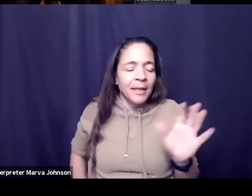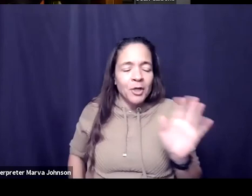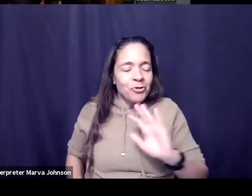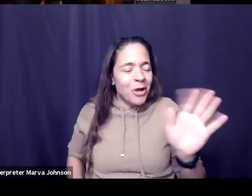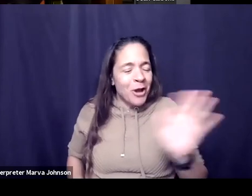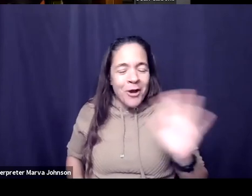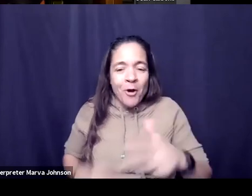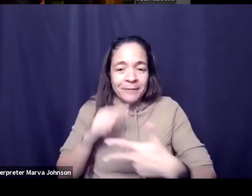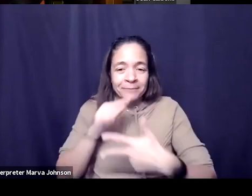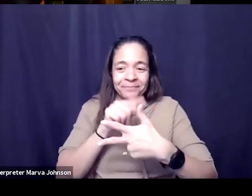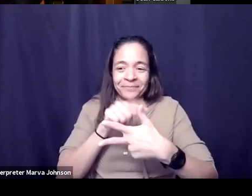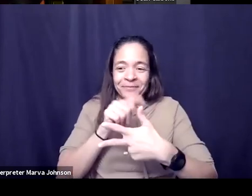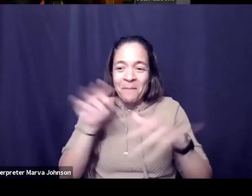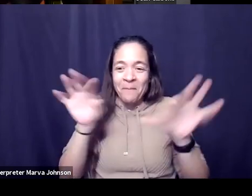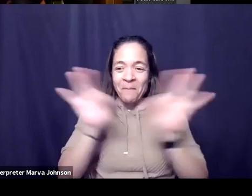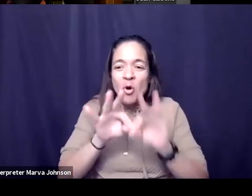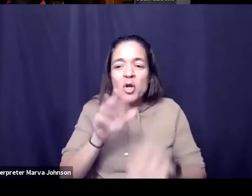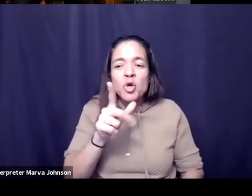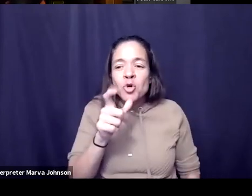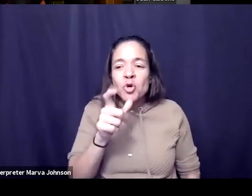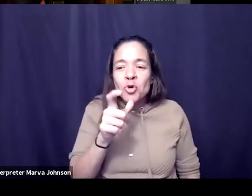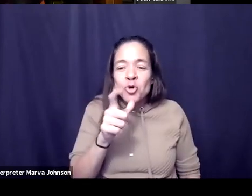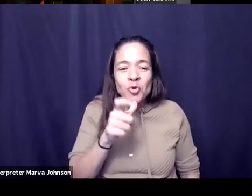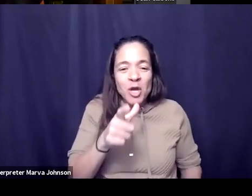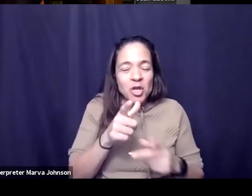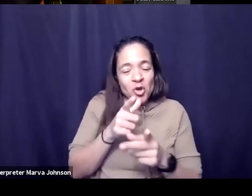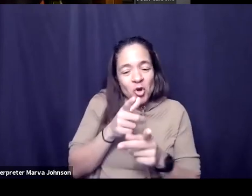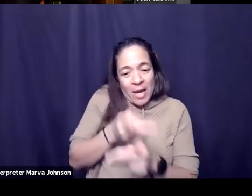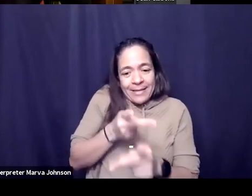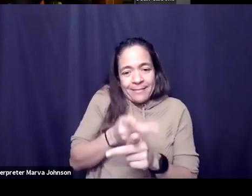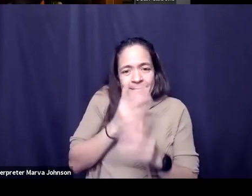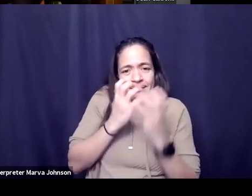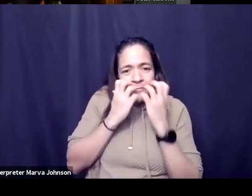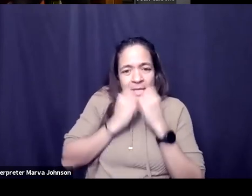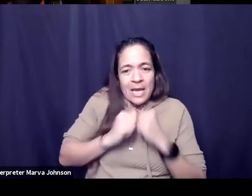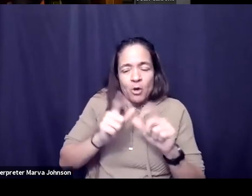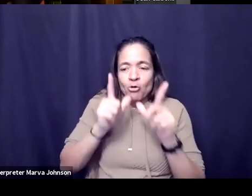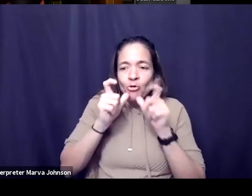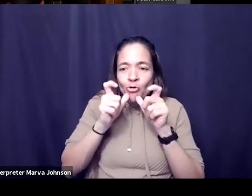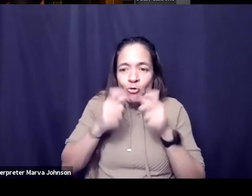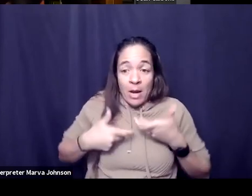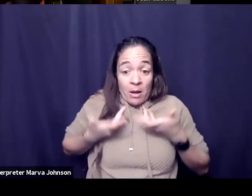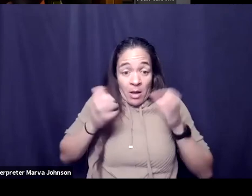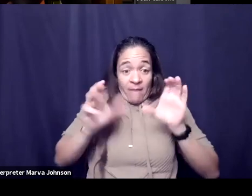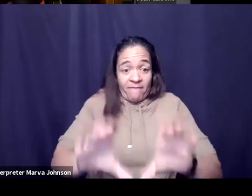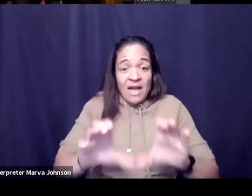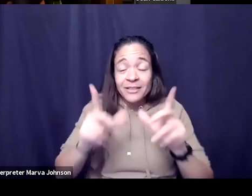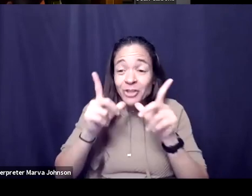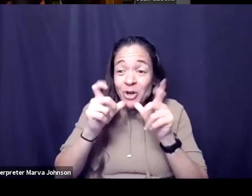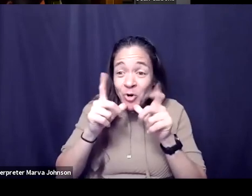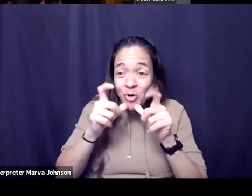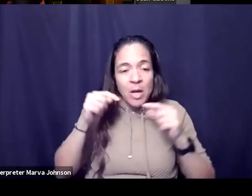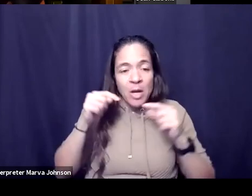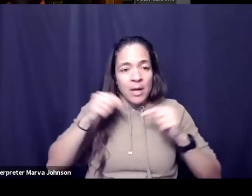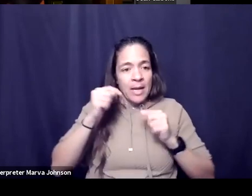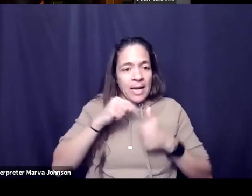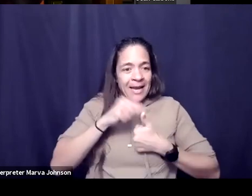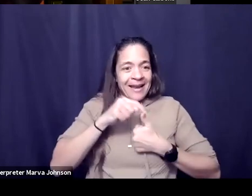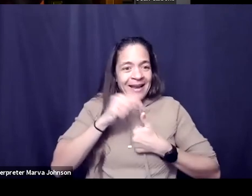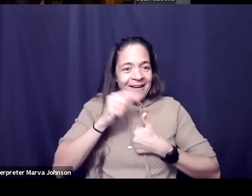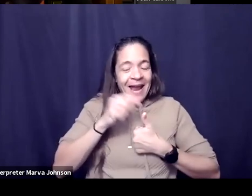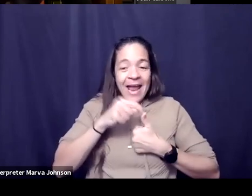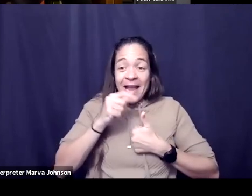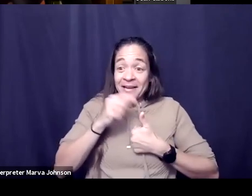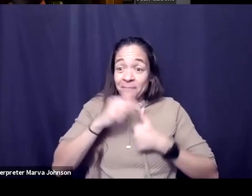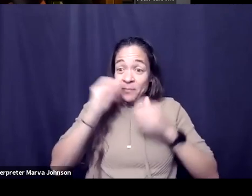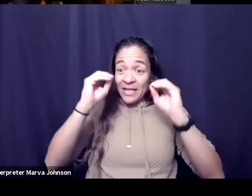who is your work focused on who are you investing in and for those educators it was other educators